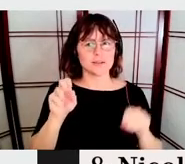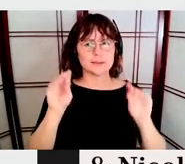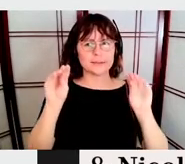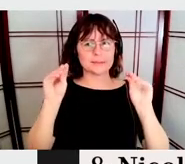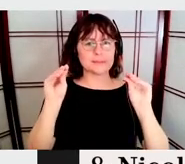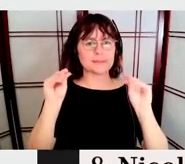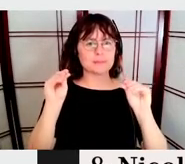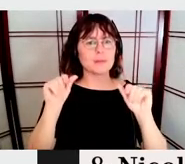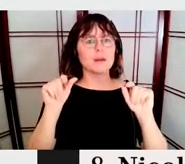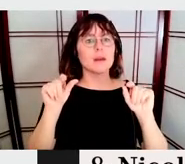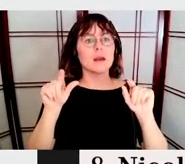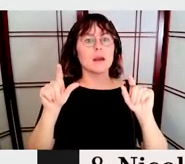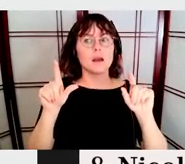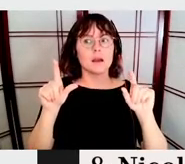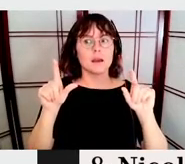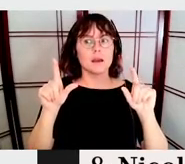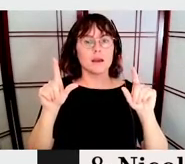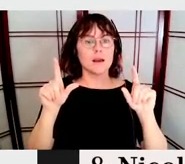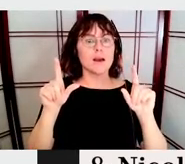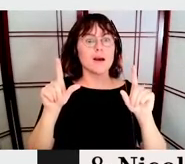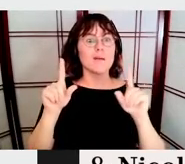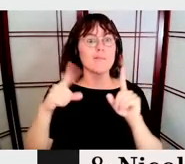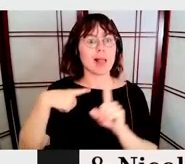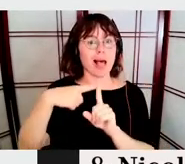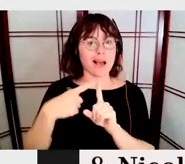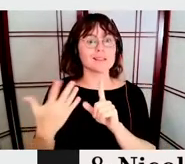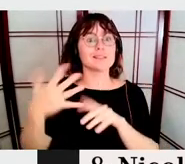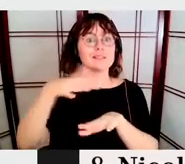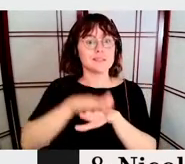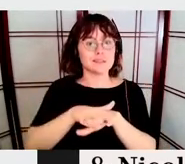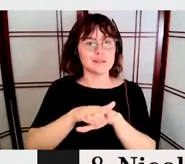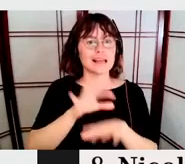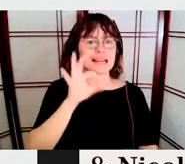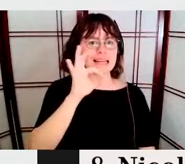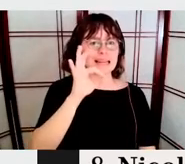90. And how the 90 is also intertwined.